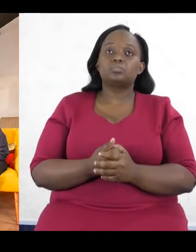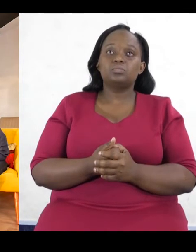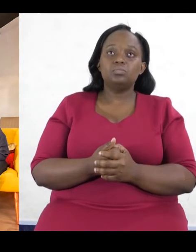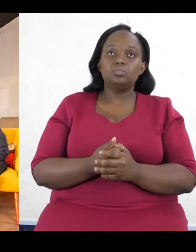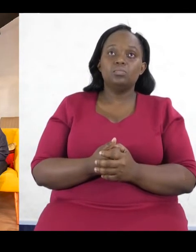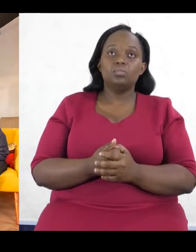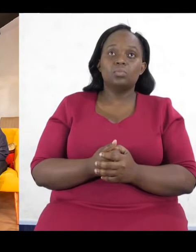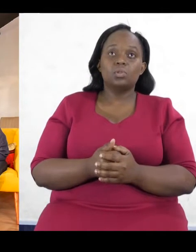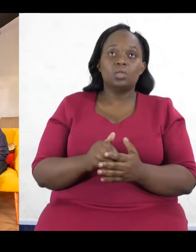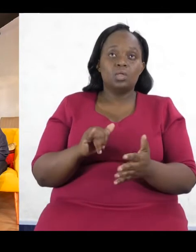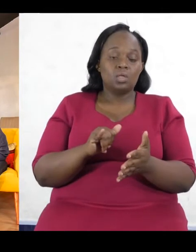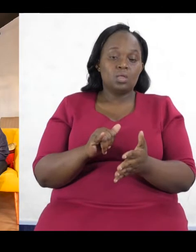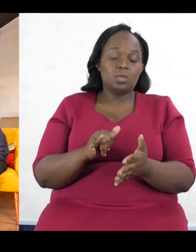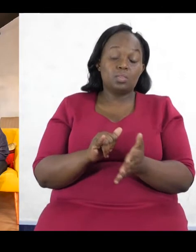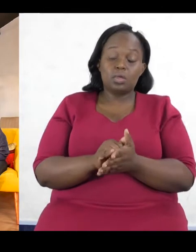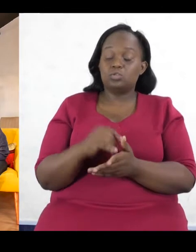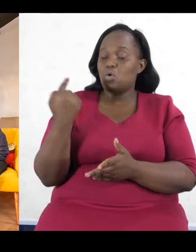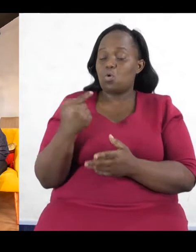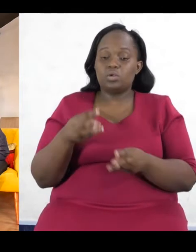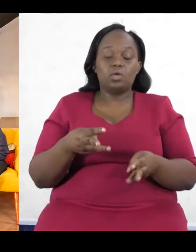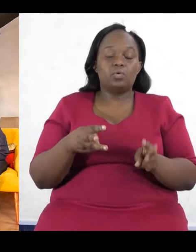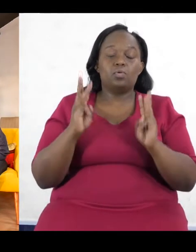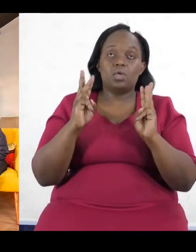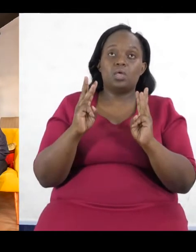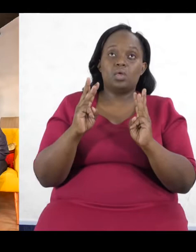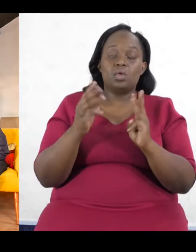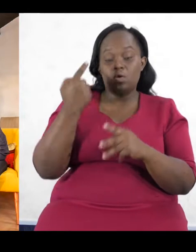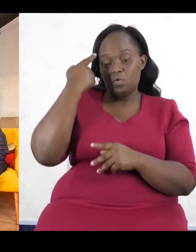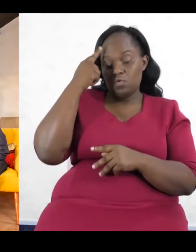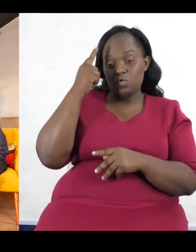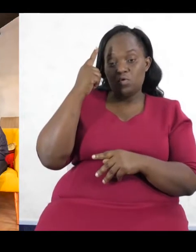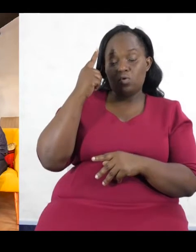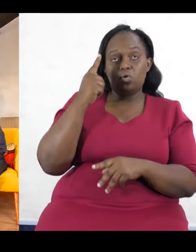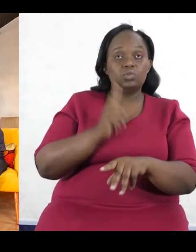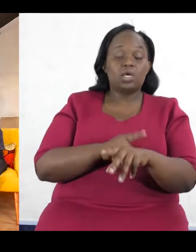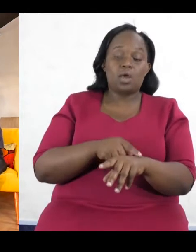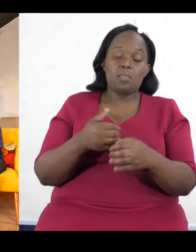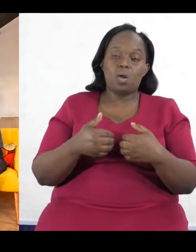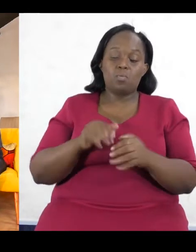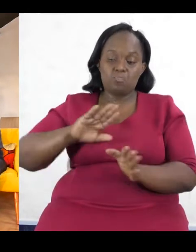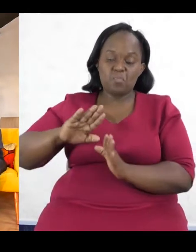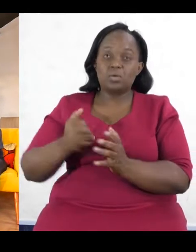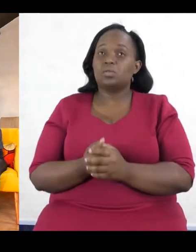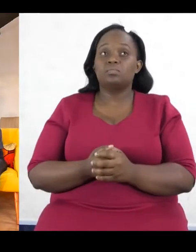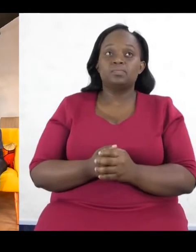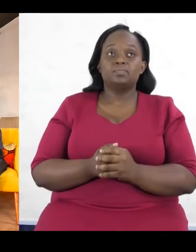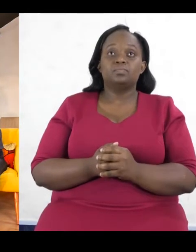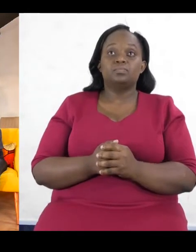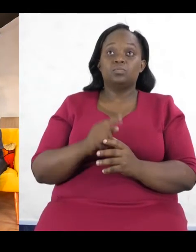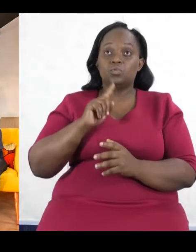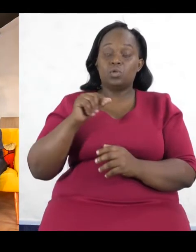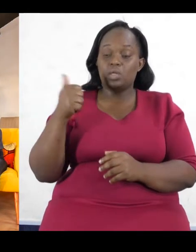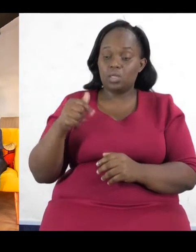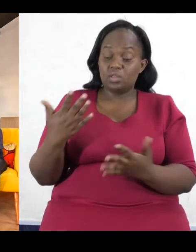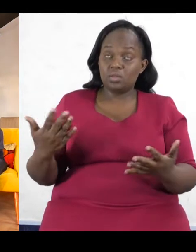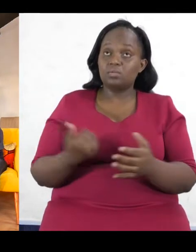given the time we have before the next election. Yeah. And Stella, anything on that? Well. Institutions and, in fact, like